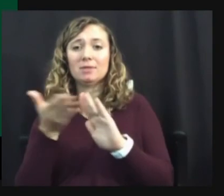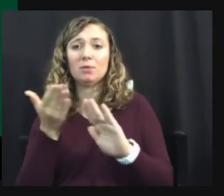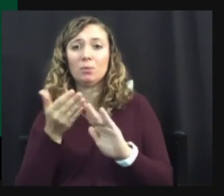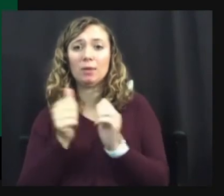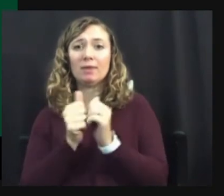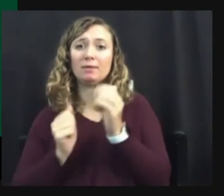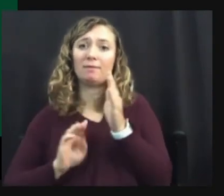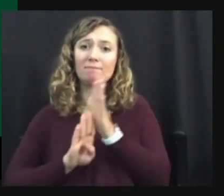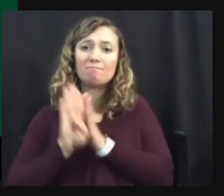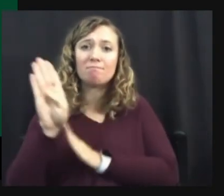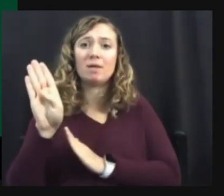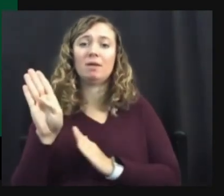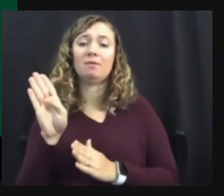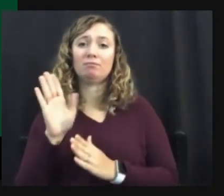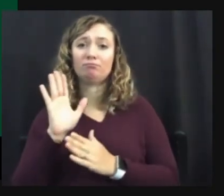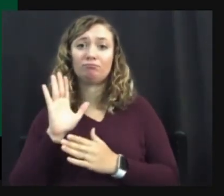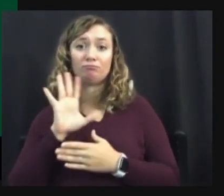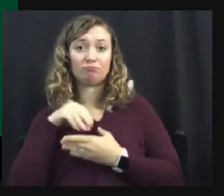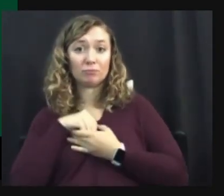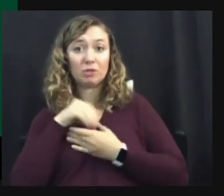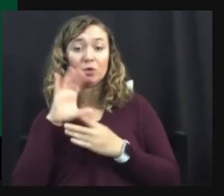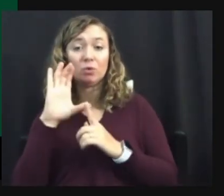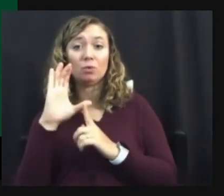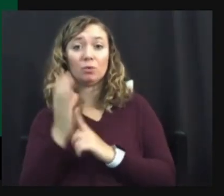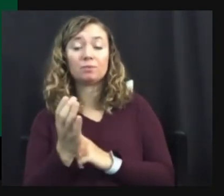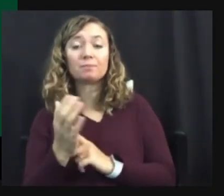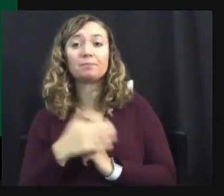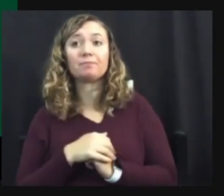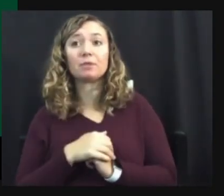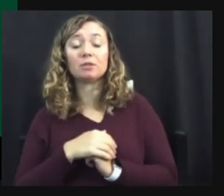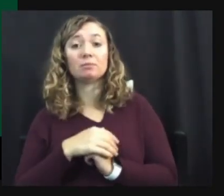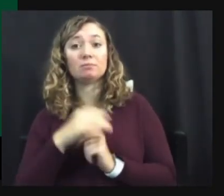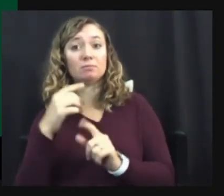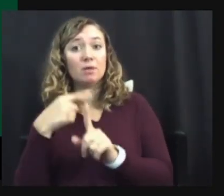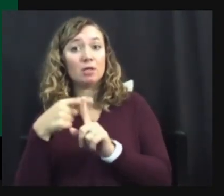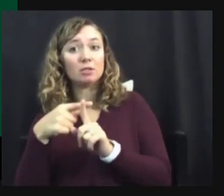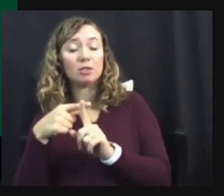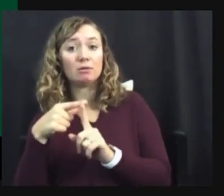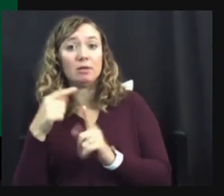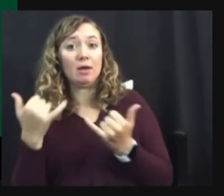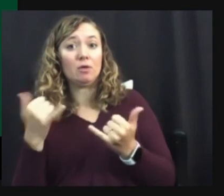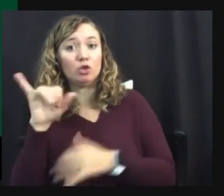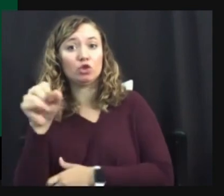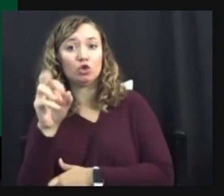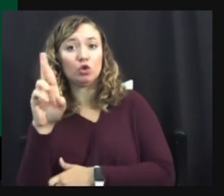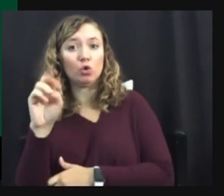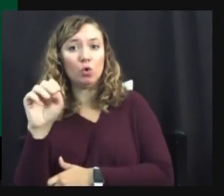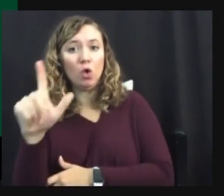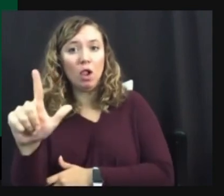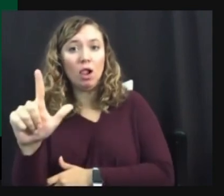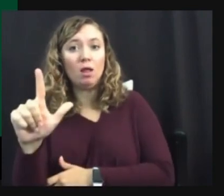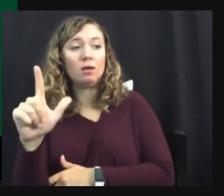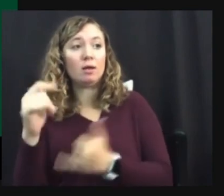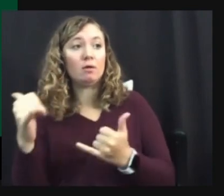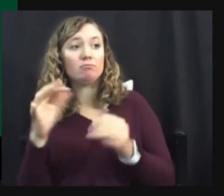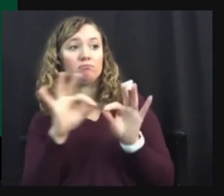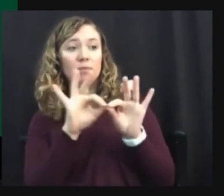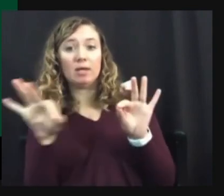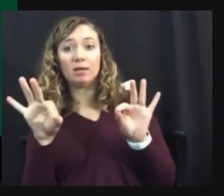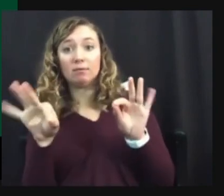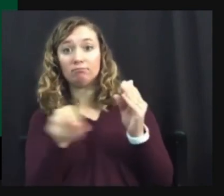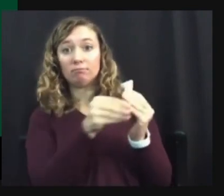and so now there's even a journal of autistic culture. So if you want to check that out, the, um, the link is there on the slide,